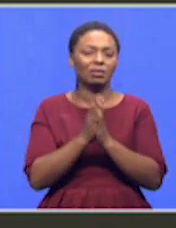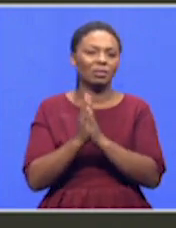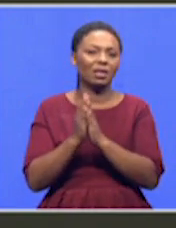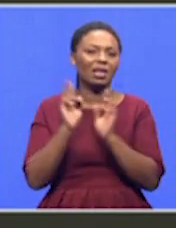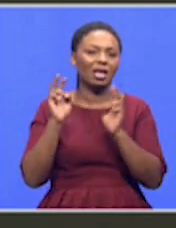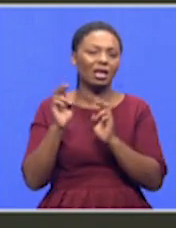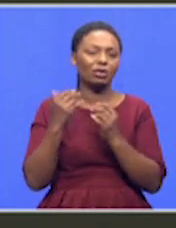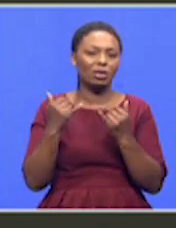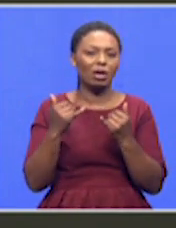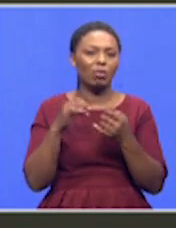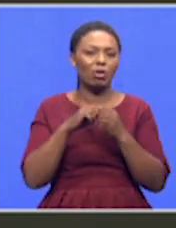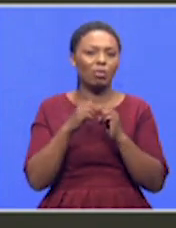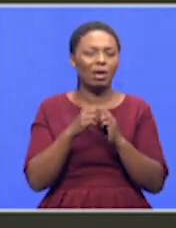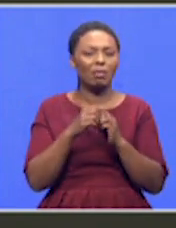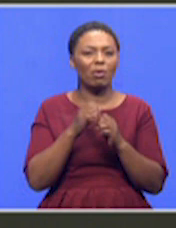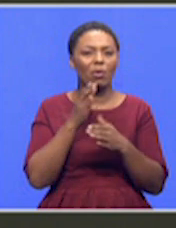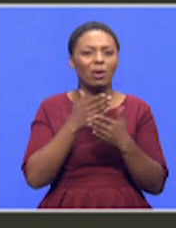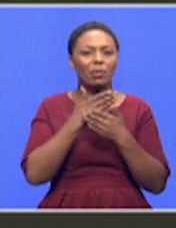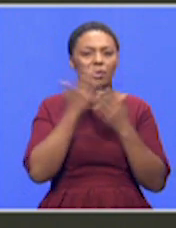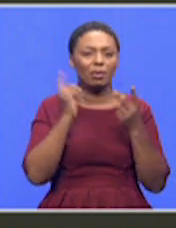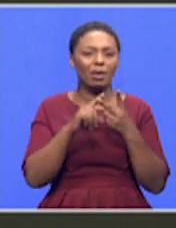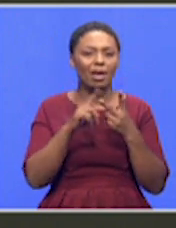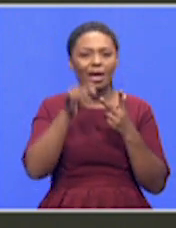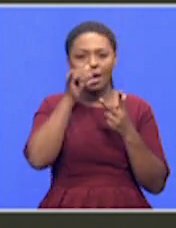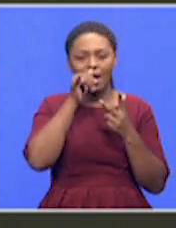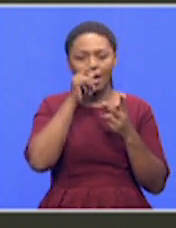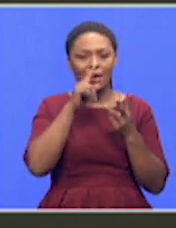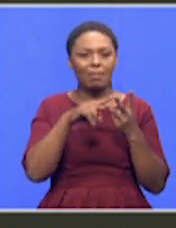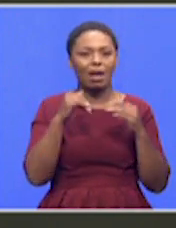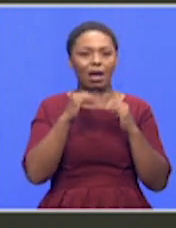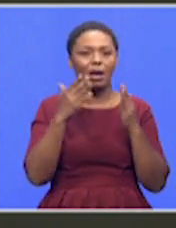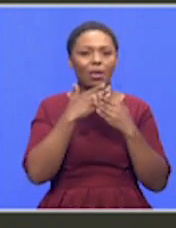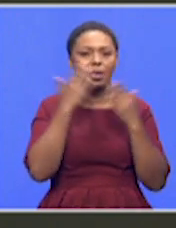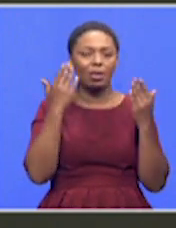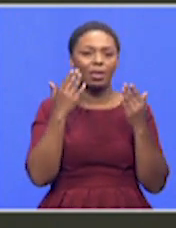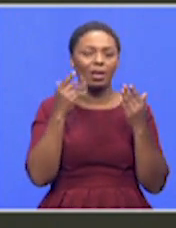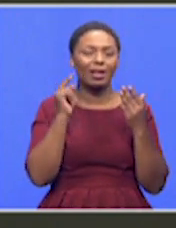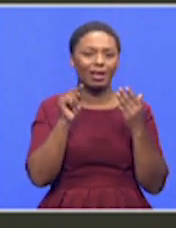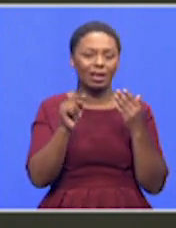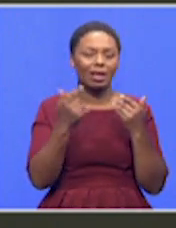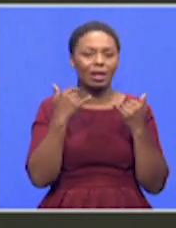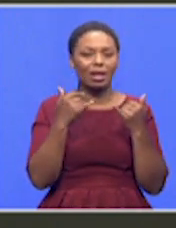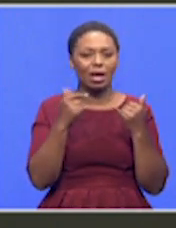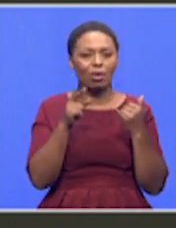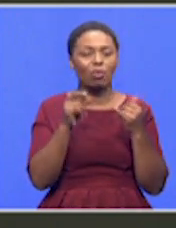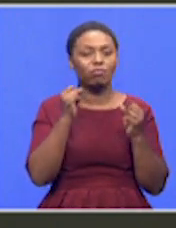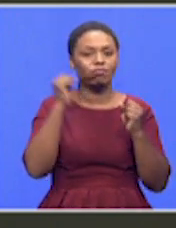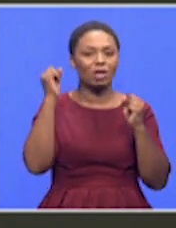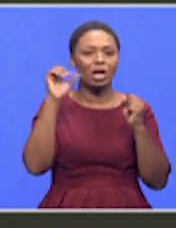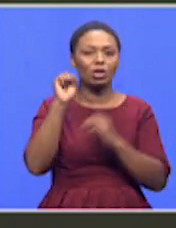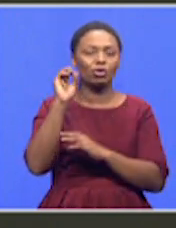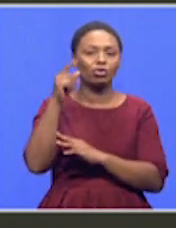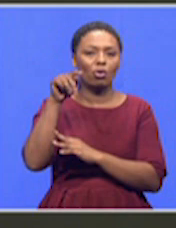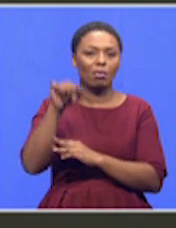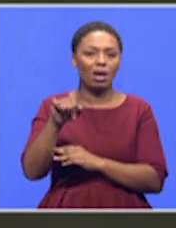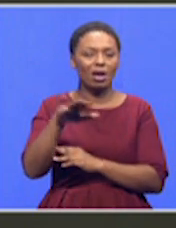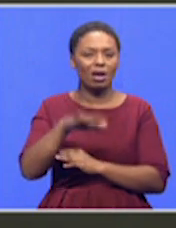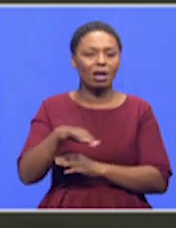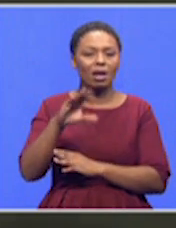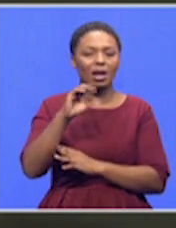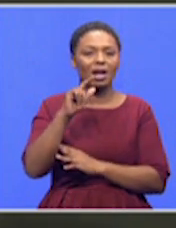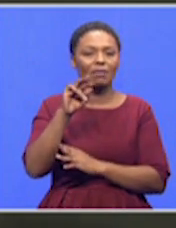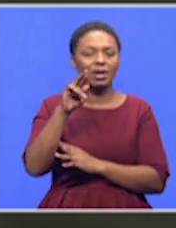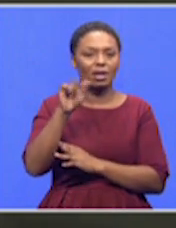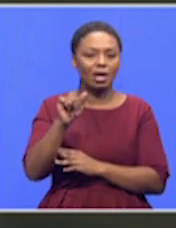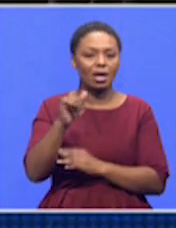rate, crime and lack of housing. Sol is expected to deliver his state of the province address in Kalvinia today. But let's bring in